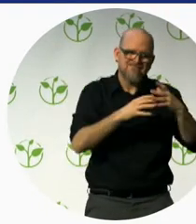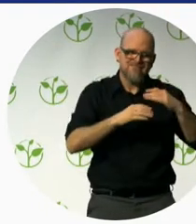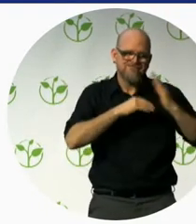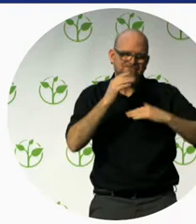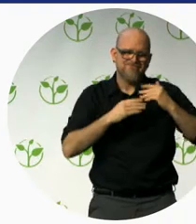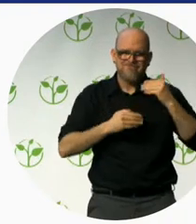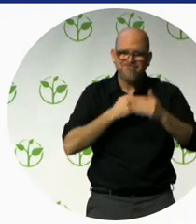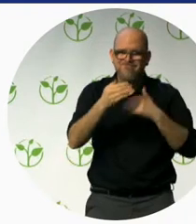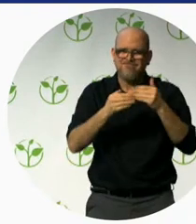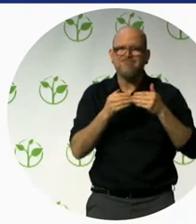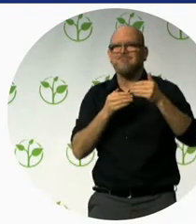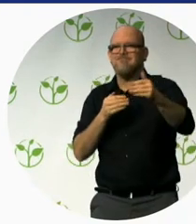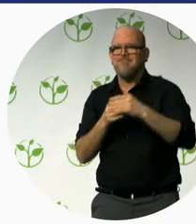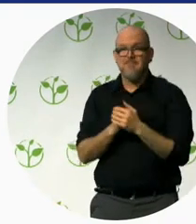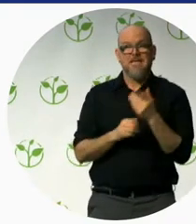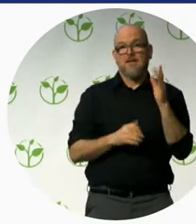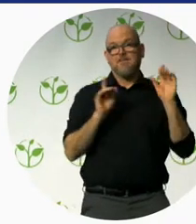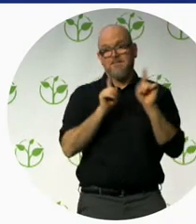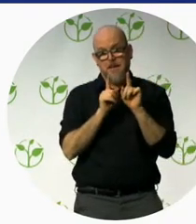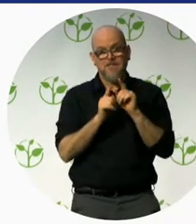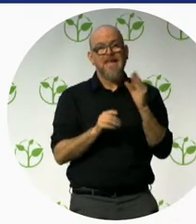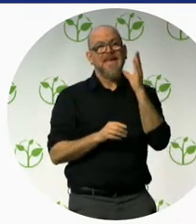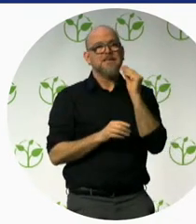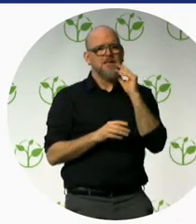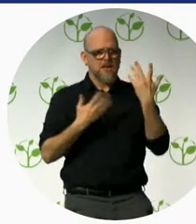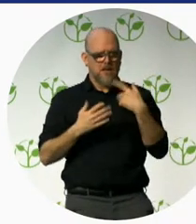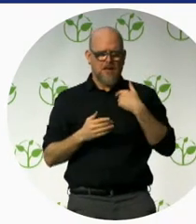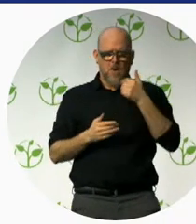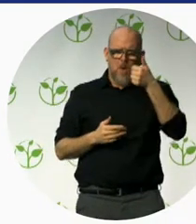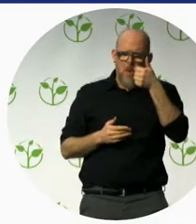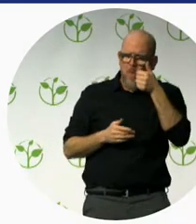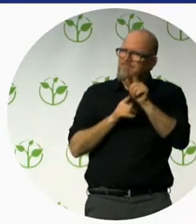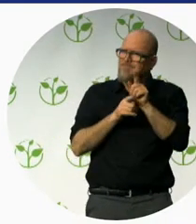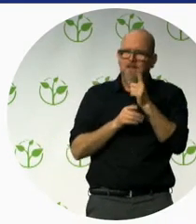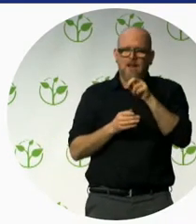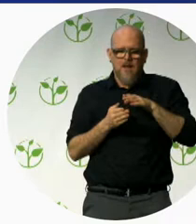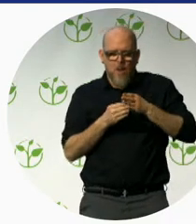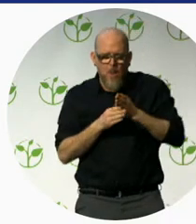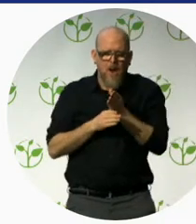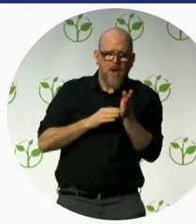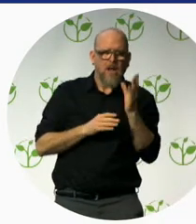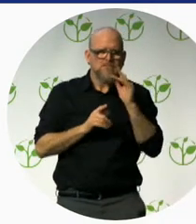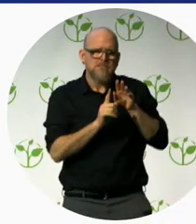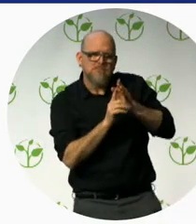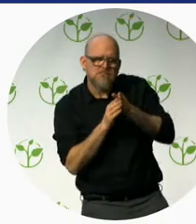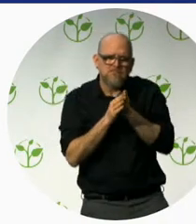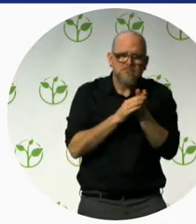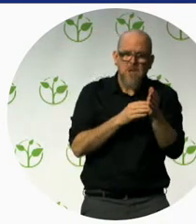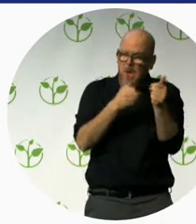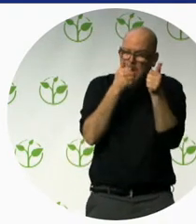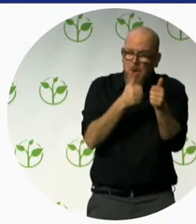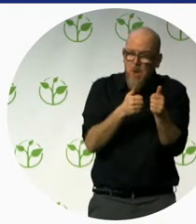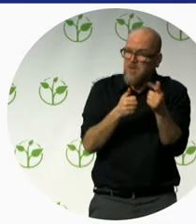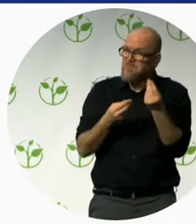we do a bottleneck walk with everyone who is involved. And after that, you check where you need to make changes to your route.